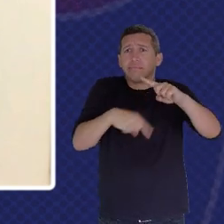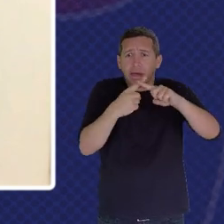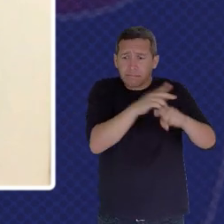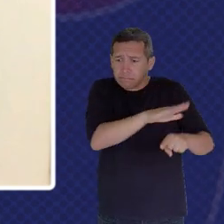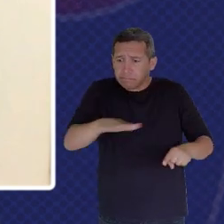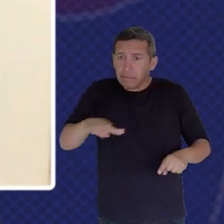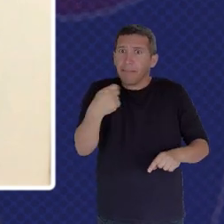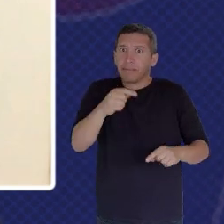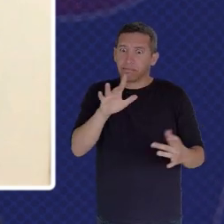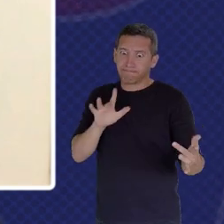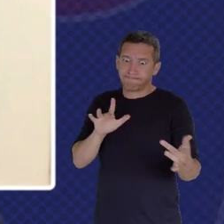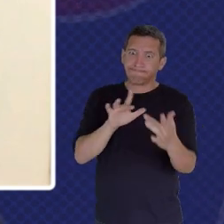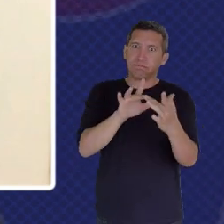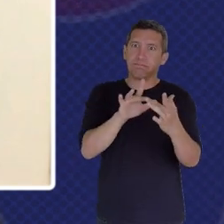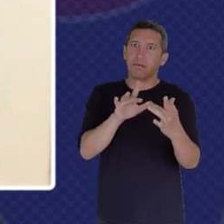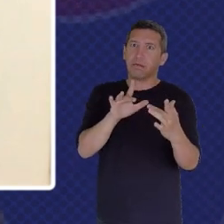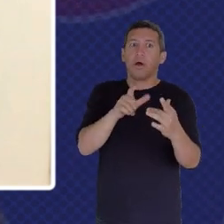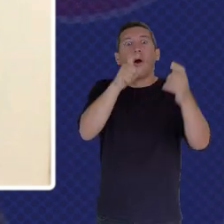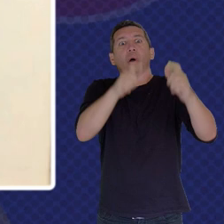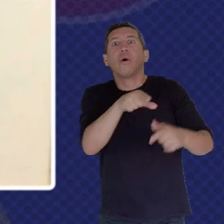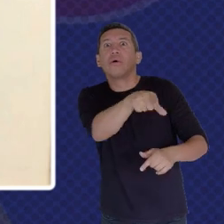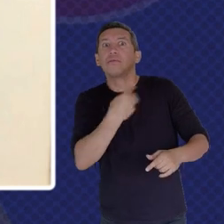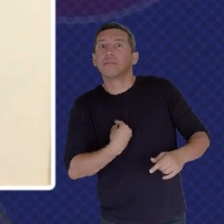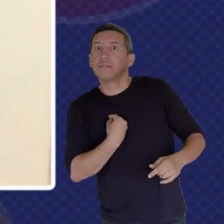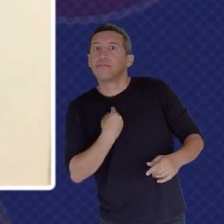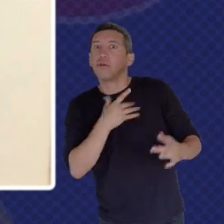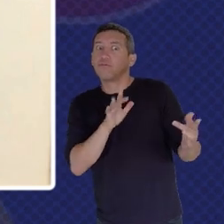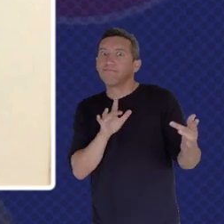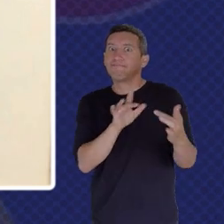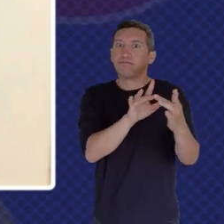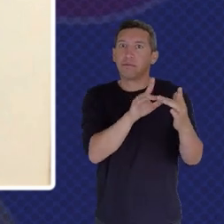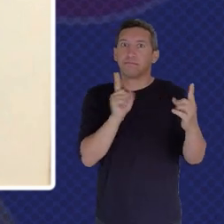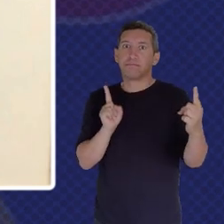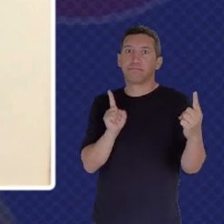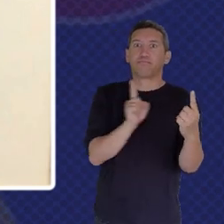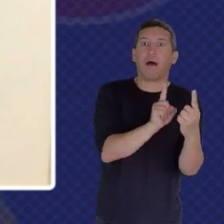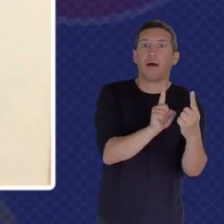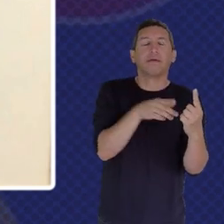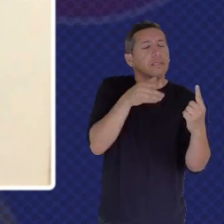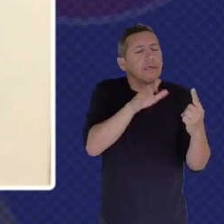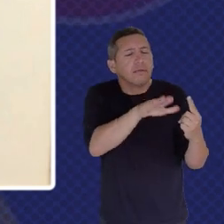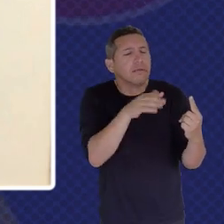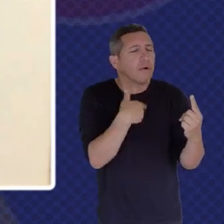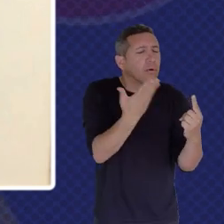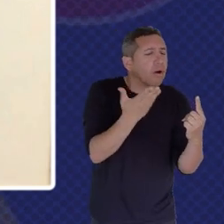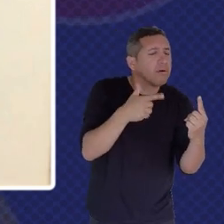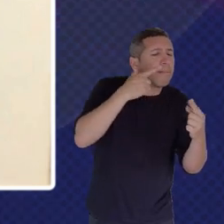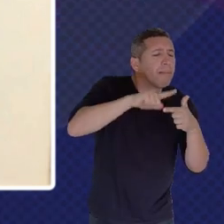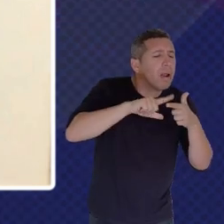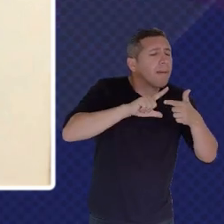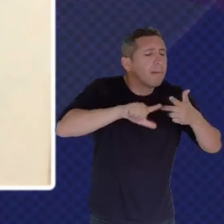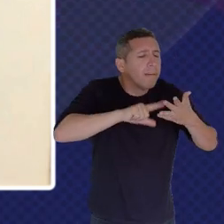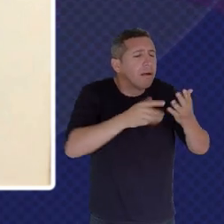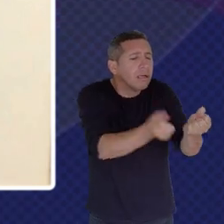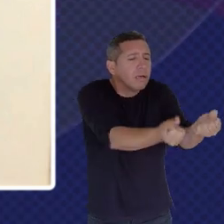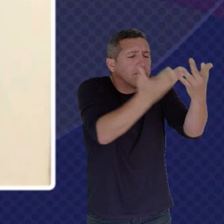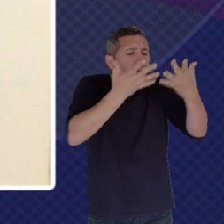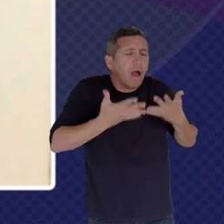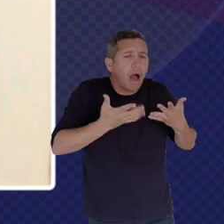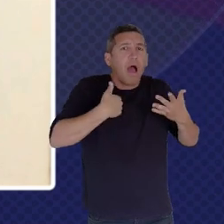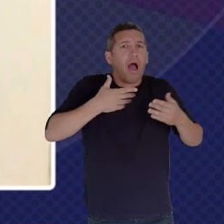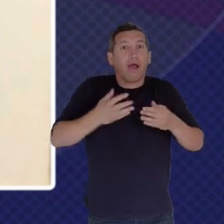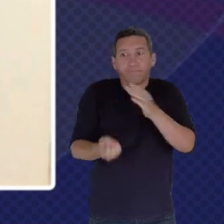Where They Are Understand What Their Issues Are So That You Can Create Policies And You Can Create Interventions